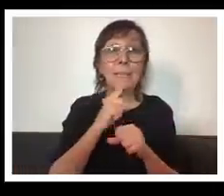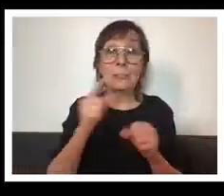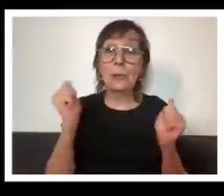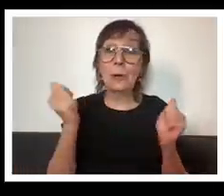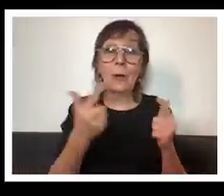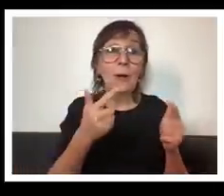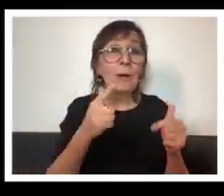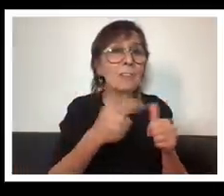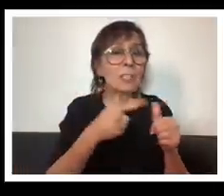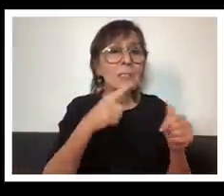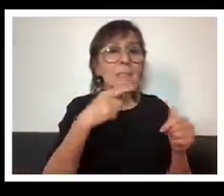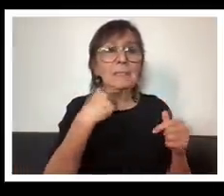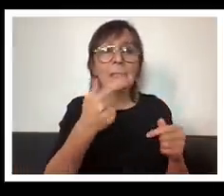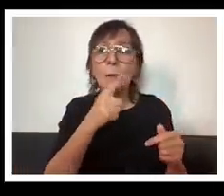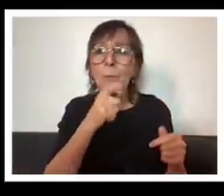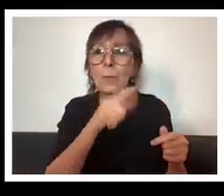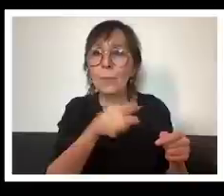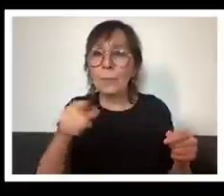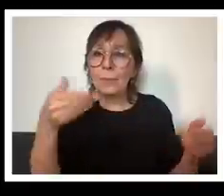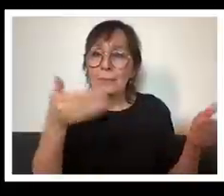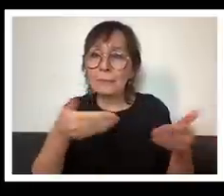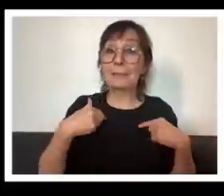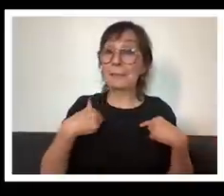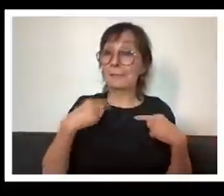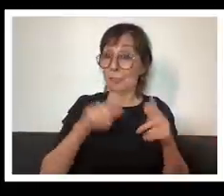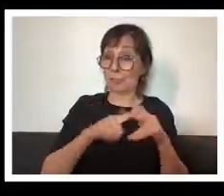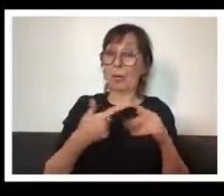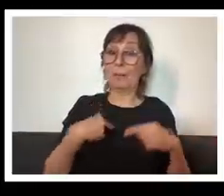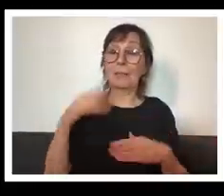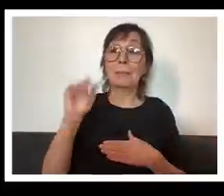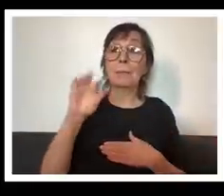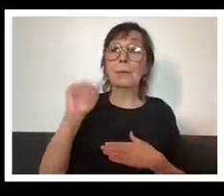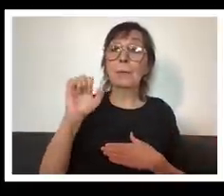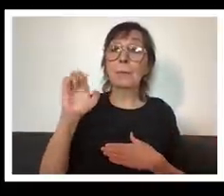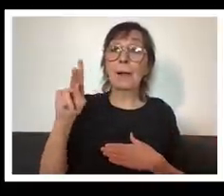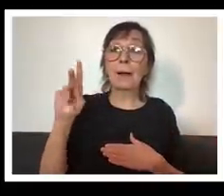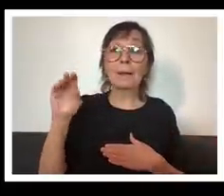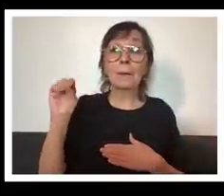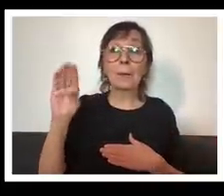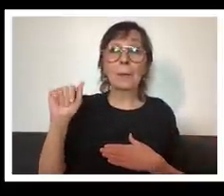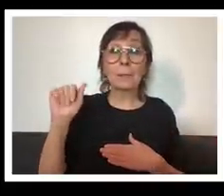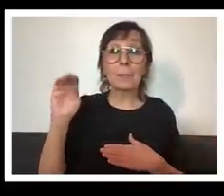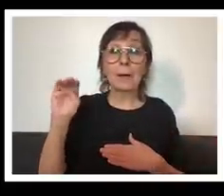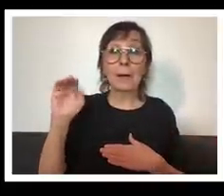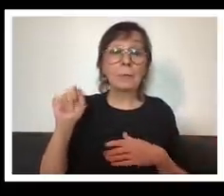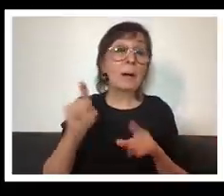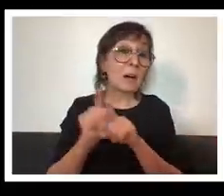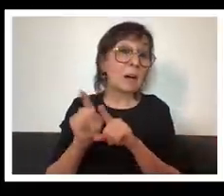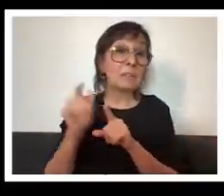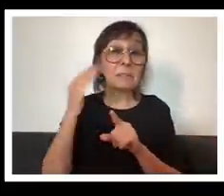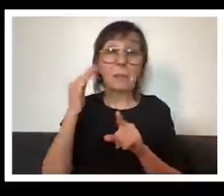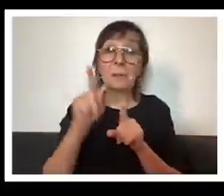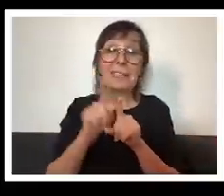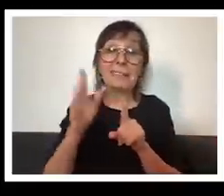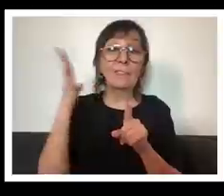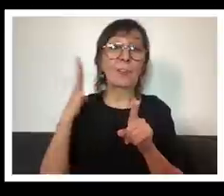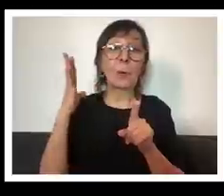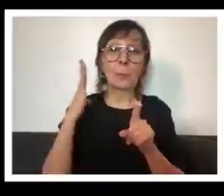introduce ourselves i'm barack obama uh also known as a former potus